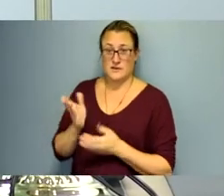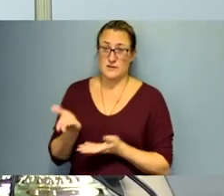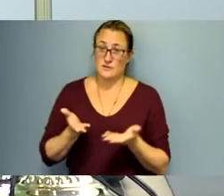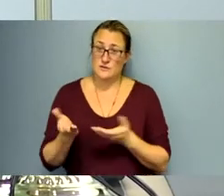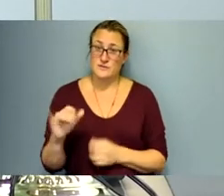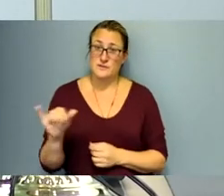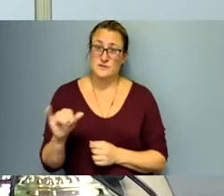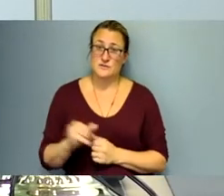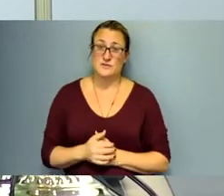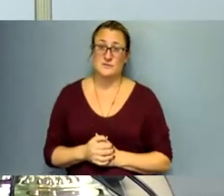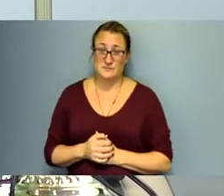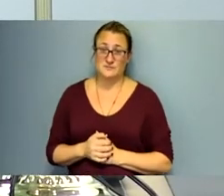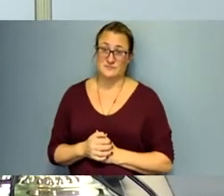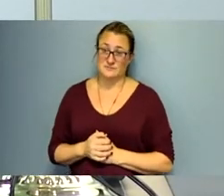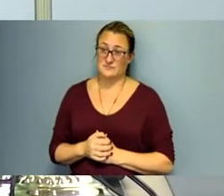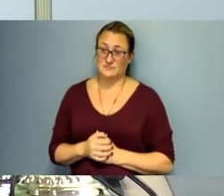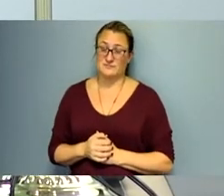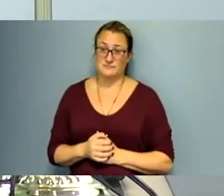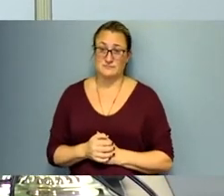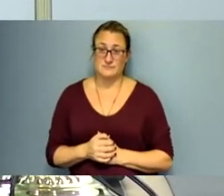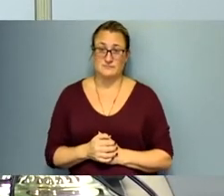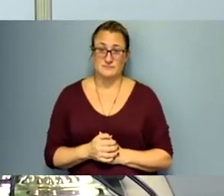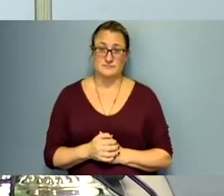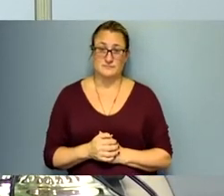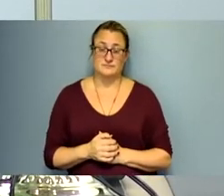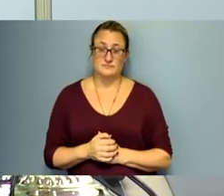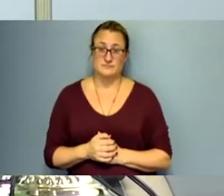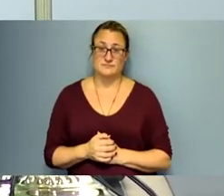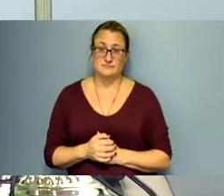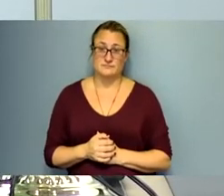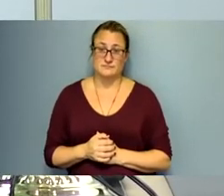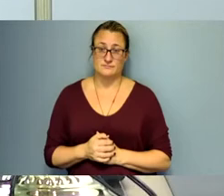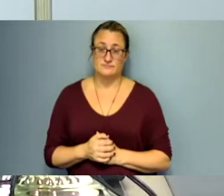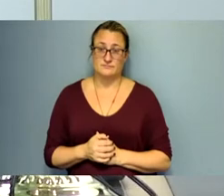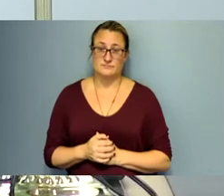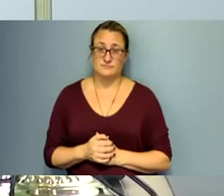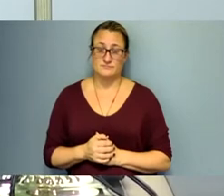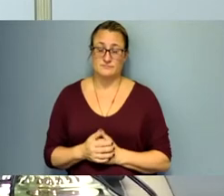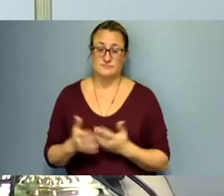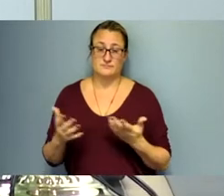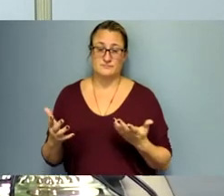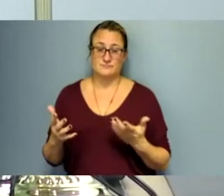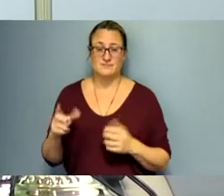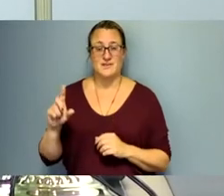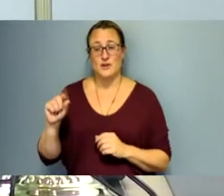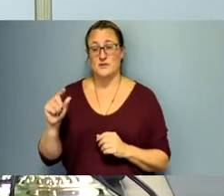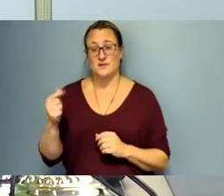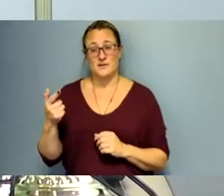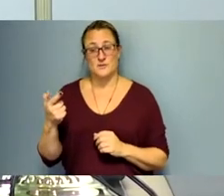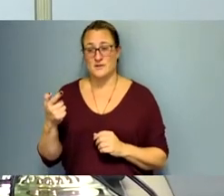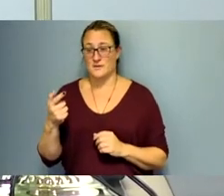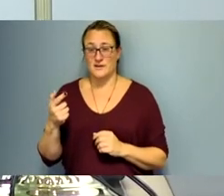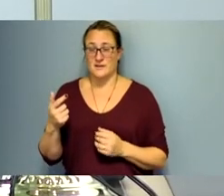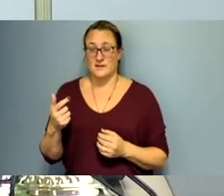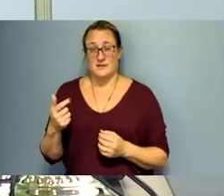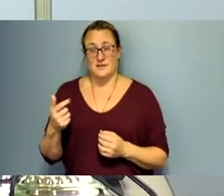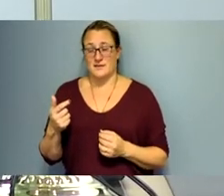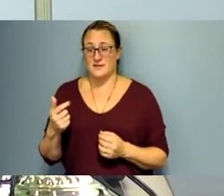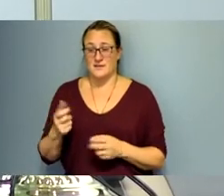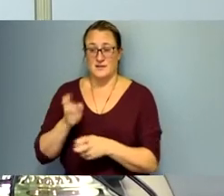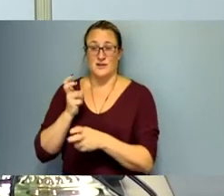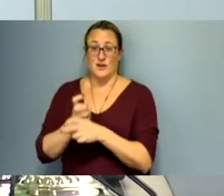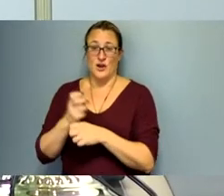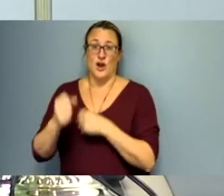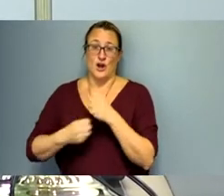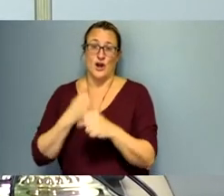they are um and so 2021 was not a fun year for many people although you know certainly